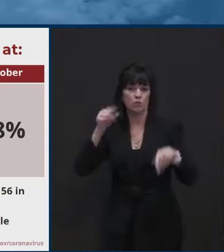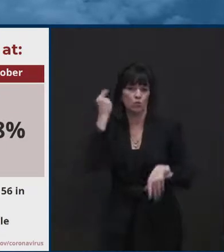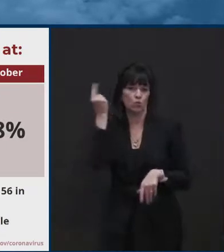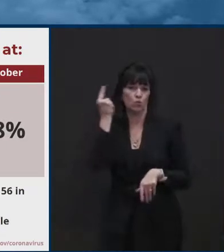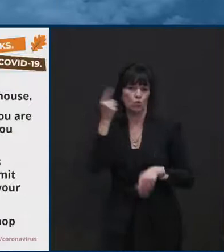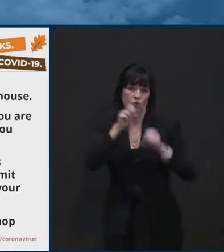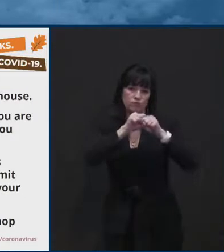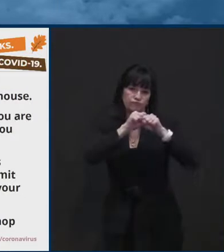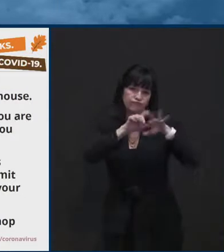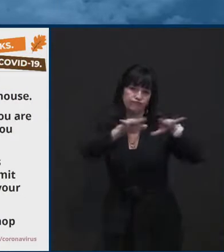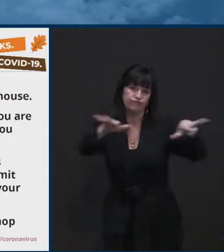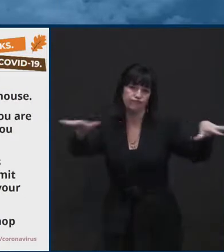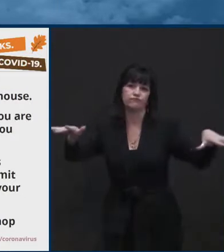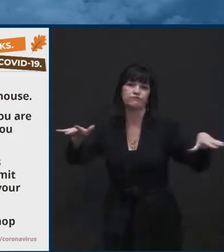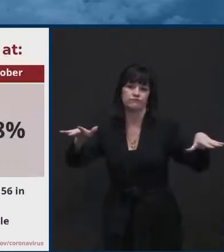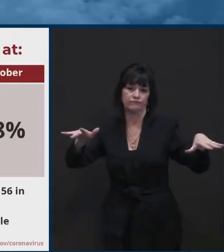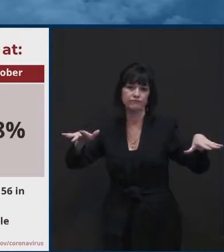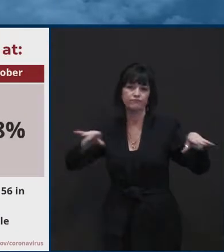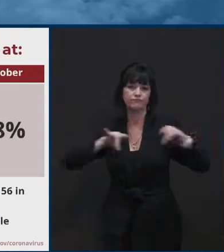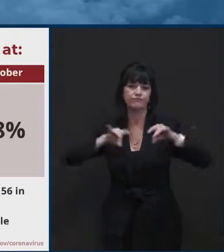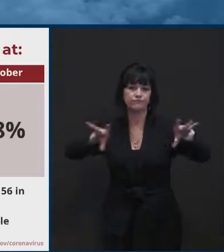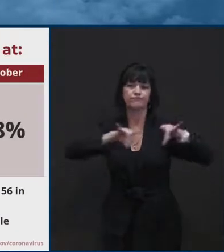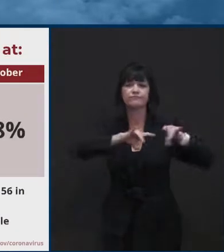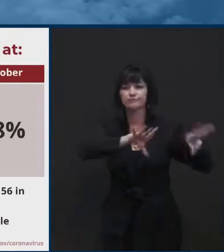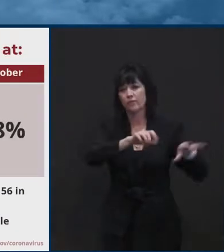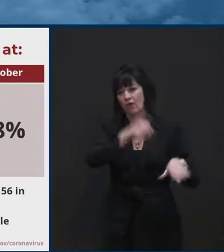um, restaurants. Um,